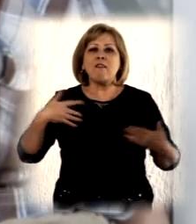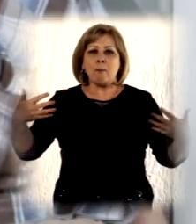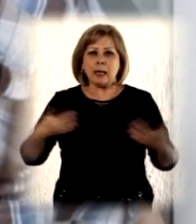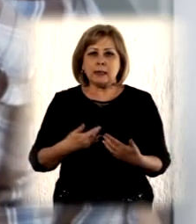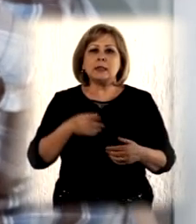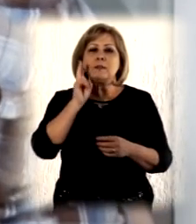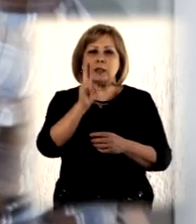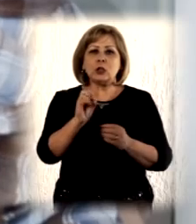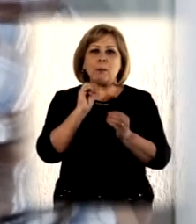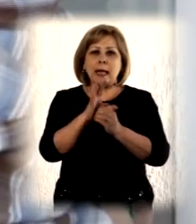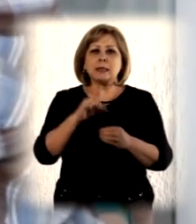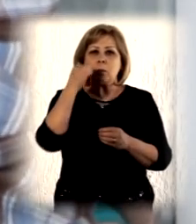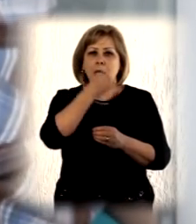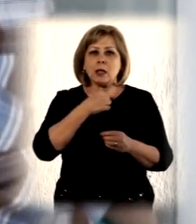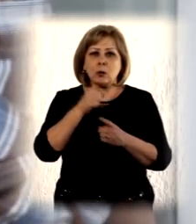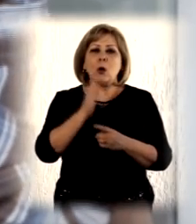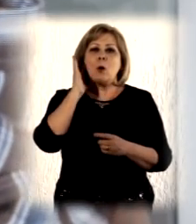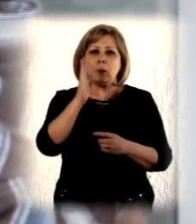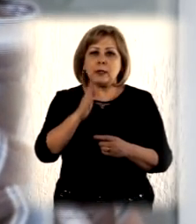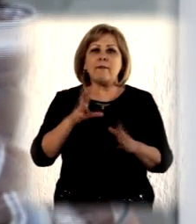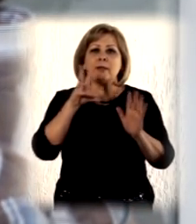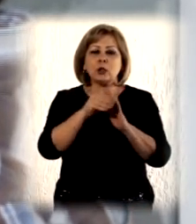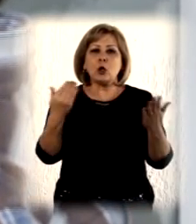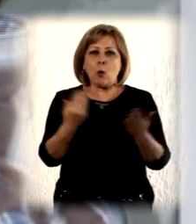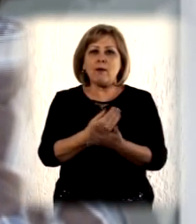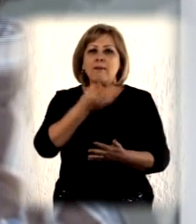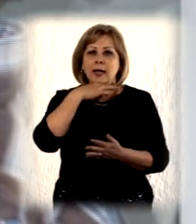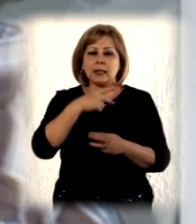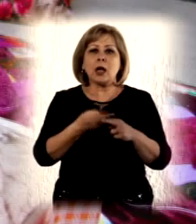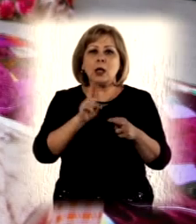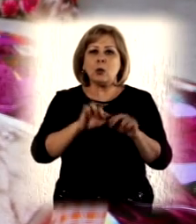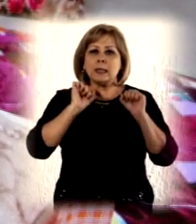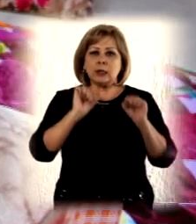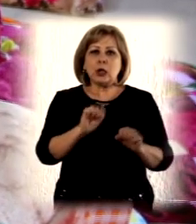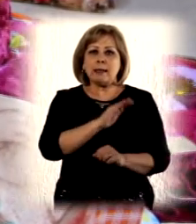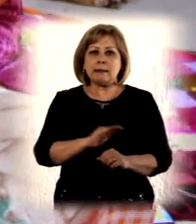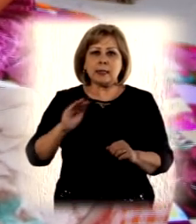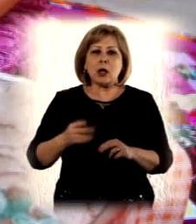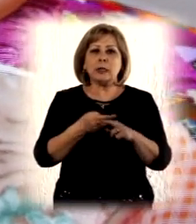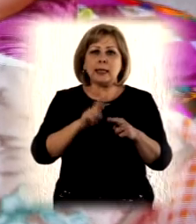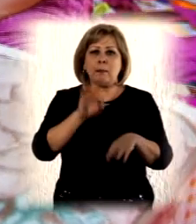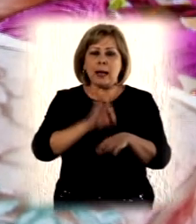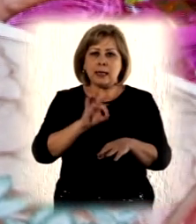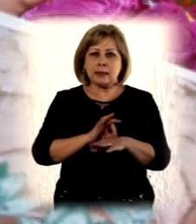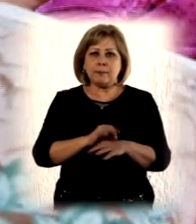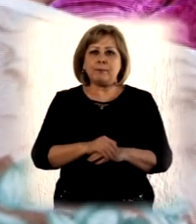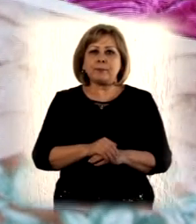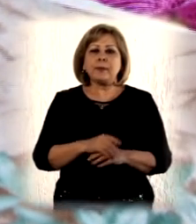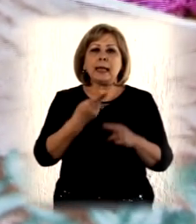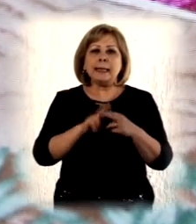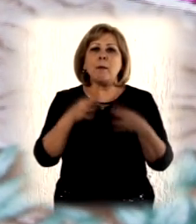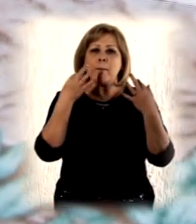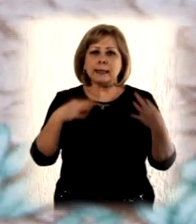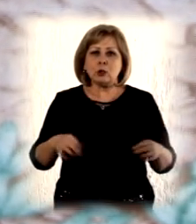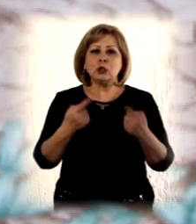One of the leading causes of children's death in Uzbekistan is pneumonia. In 2015, will see the introduction